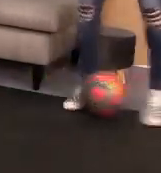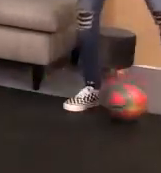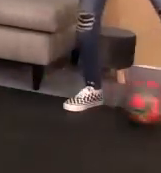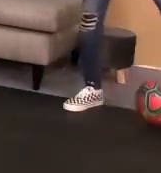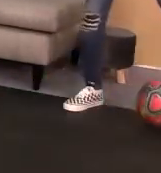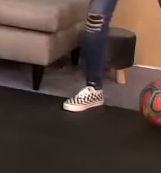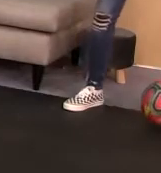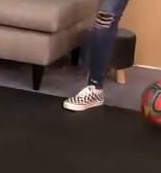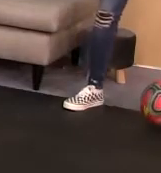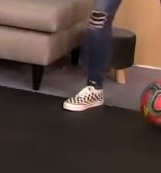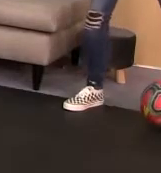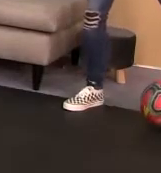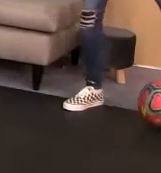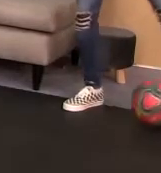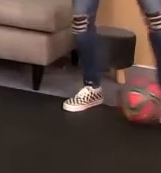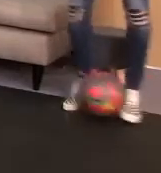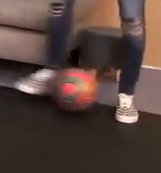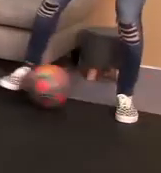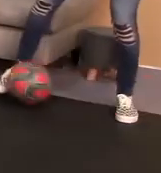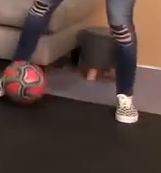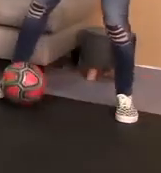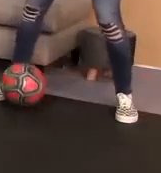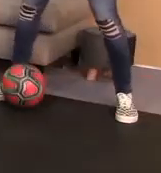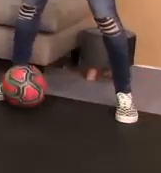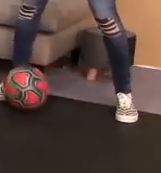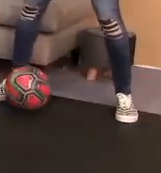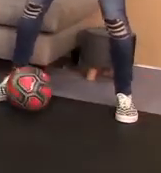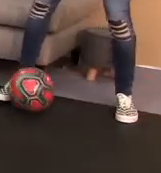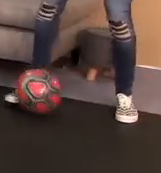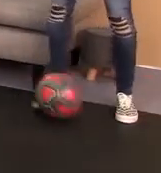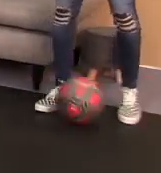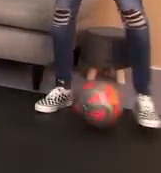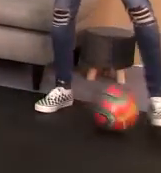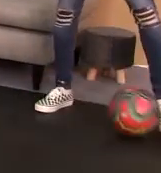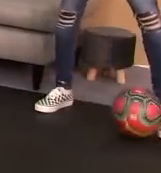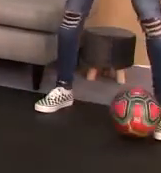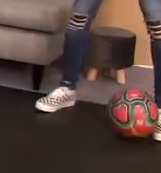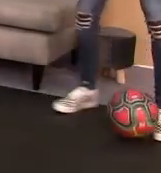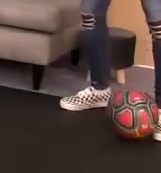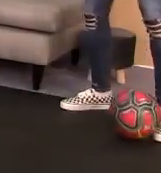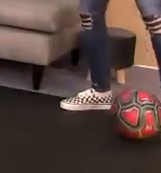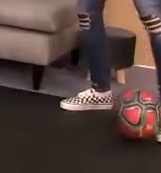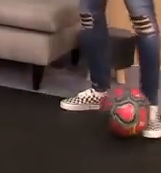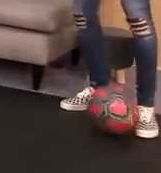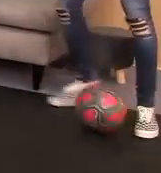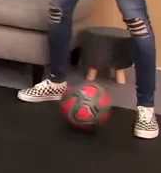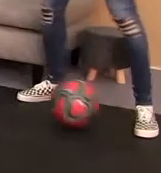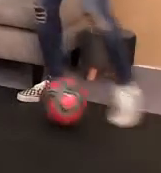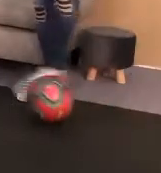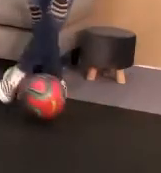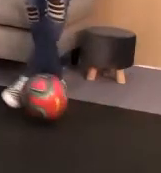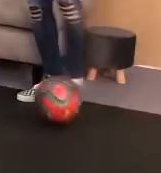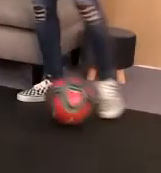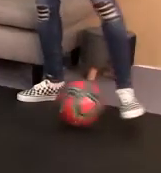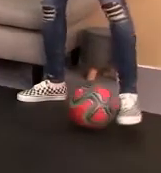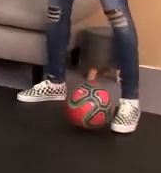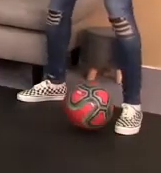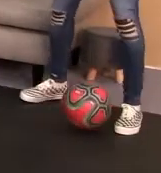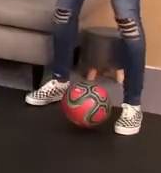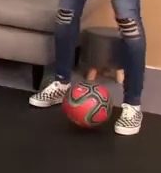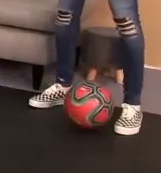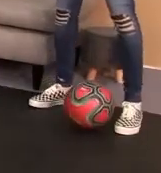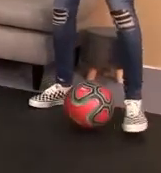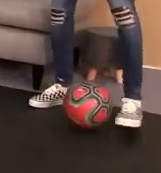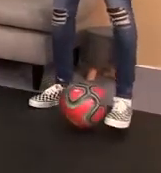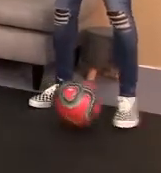looks like abstract, kind of like an emotional. Colors and flowers. Yeah. All right. So, sorry, guys. I'm standing all over us here in this lounge. I wish you could be